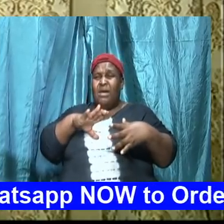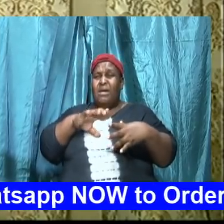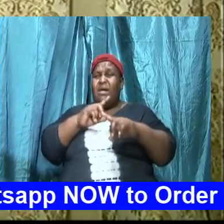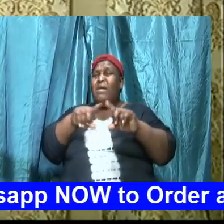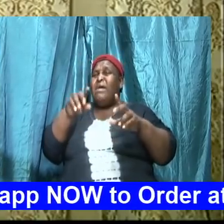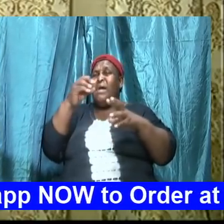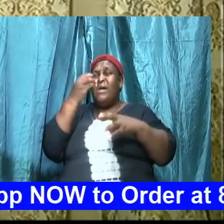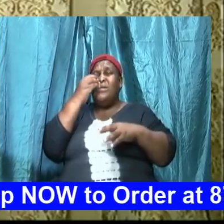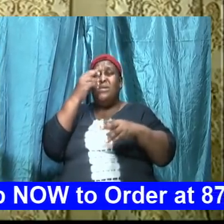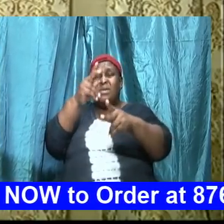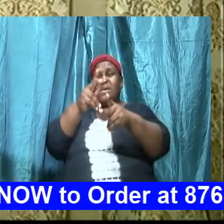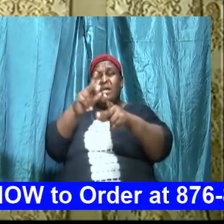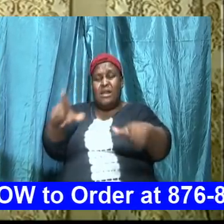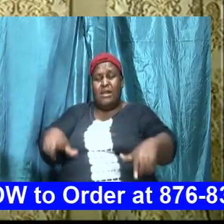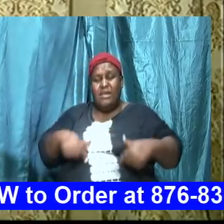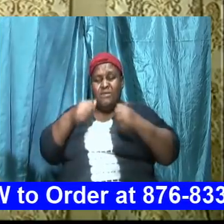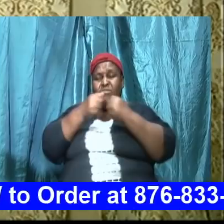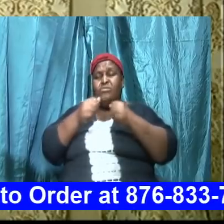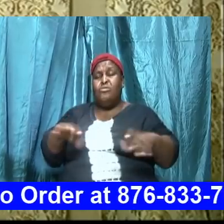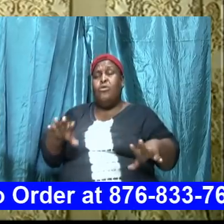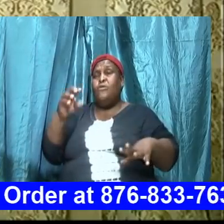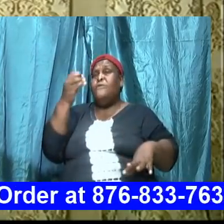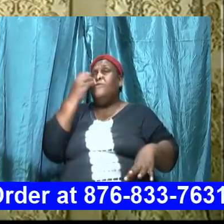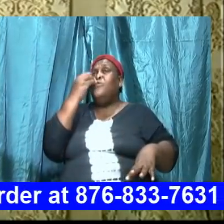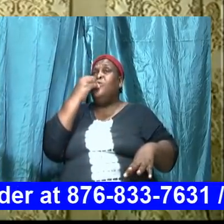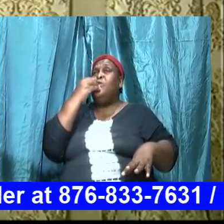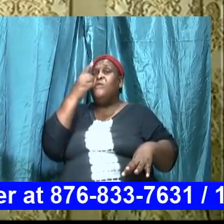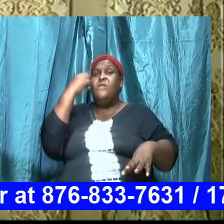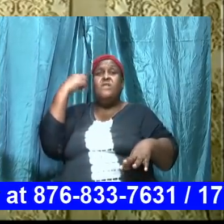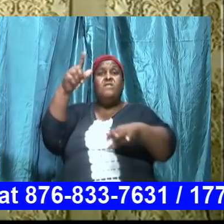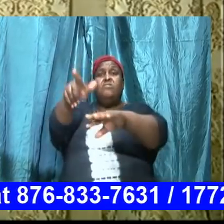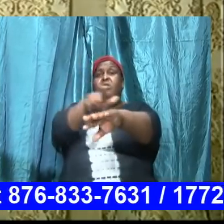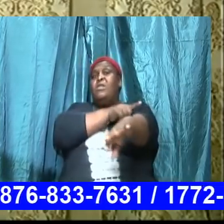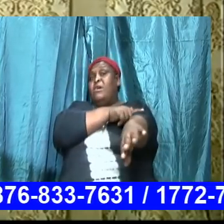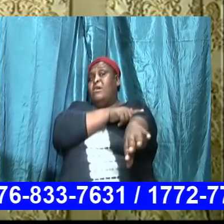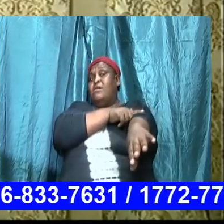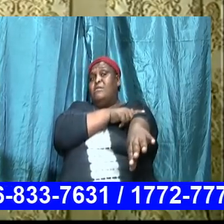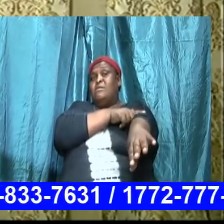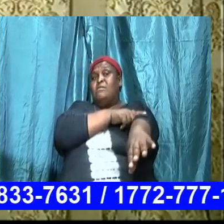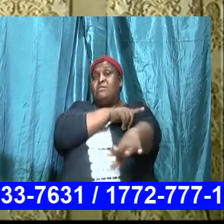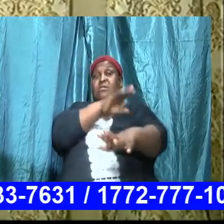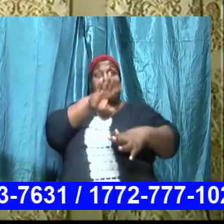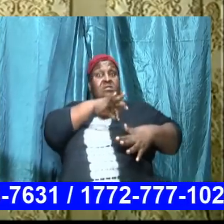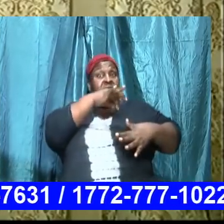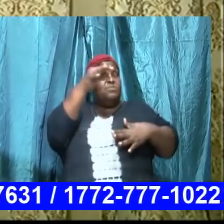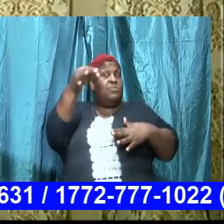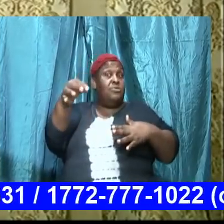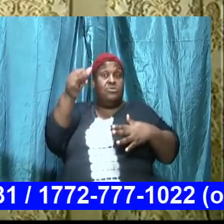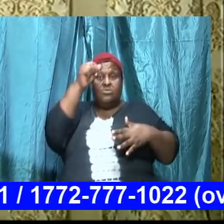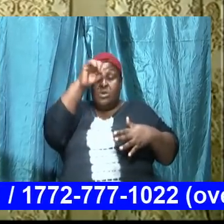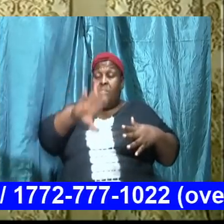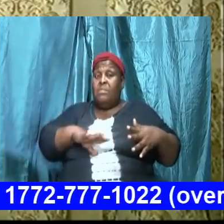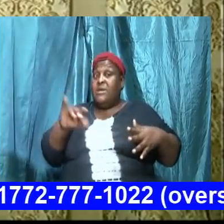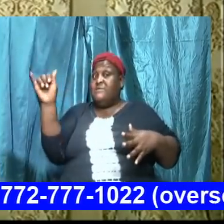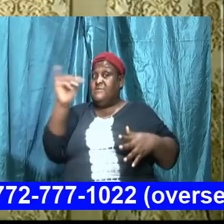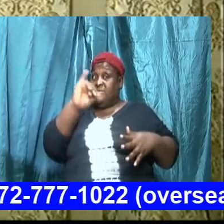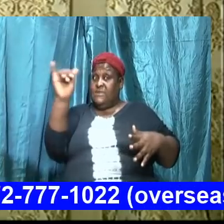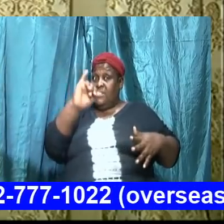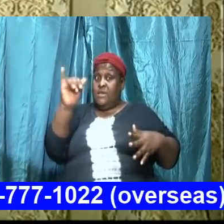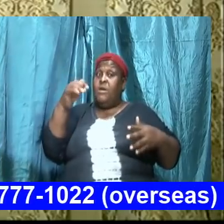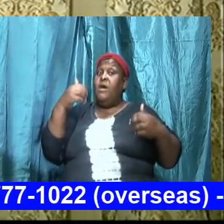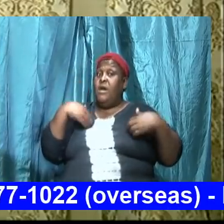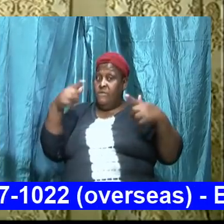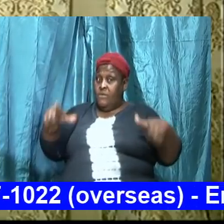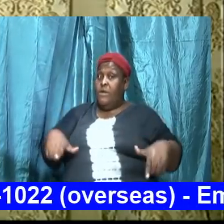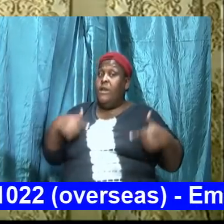keep us alive it is what sustain us the spiritual man likewise have to live because what you're